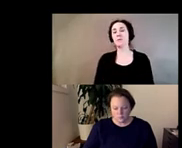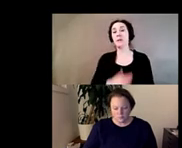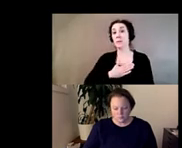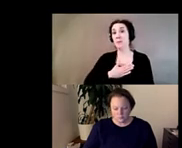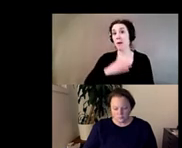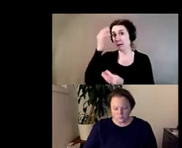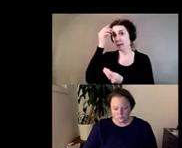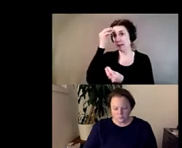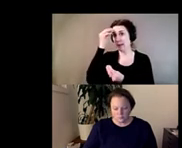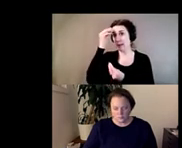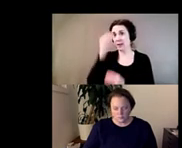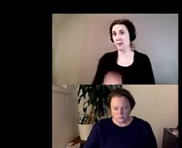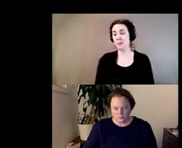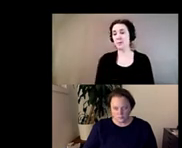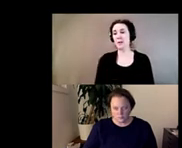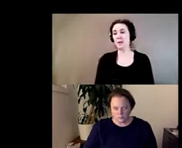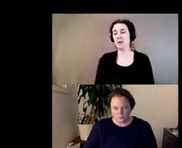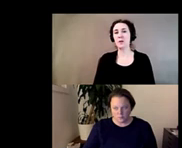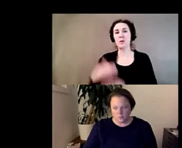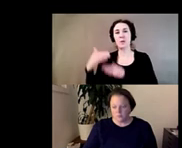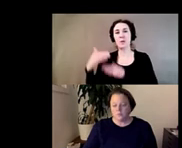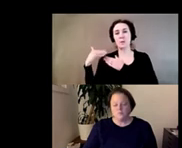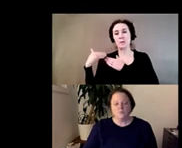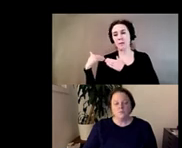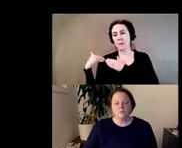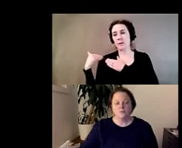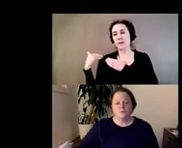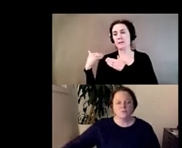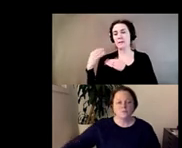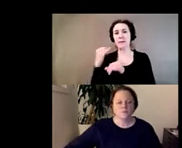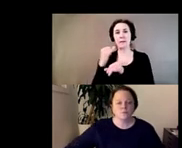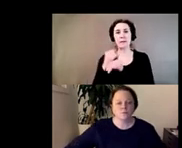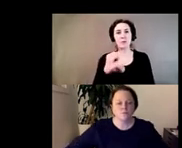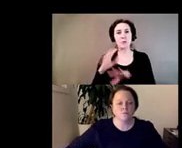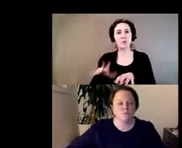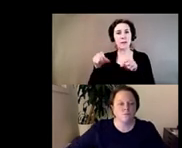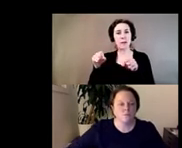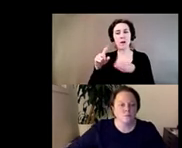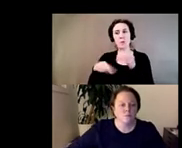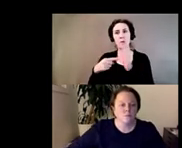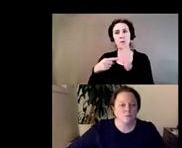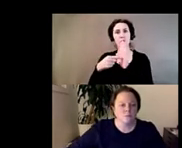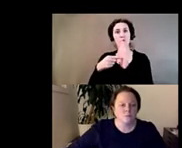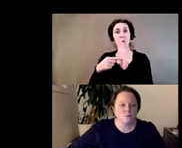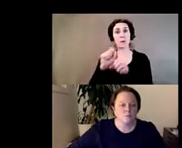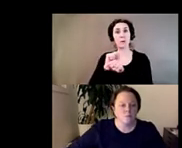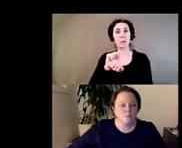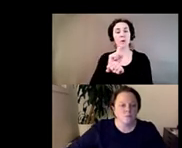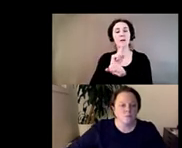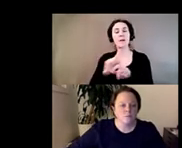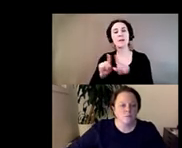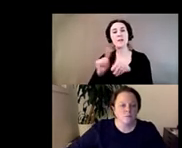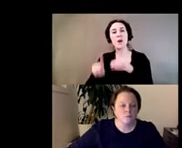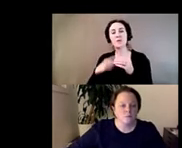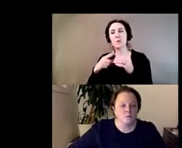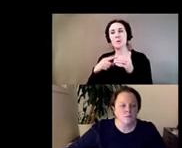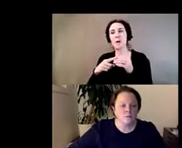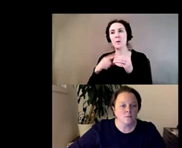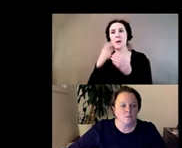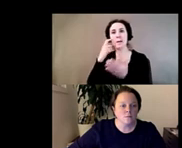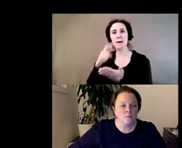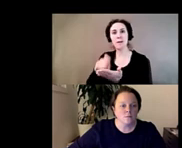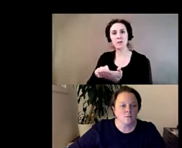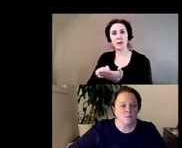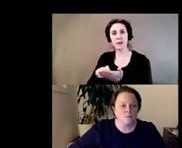um the responsibilities that institutions take on when showing the work is also about acknowledging that